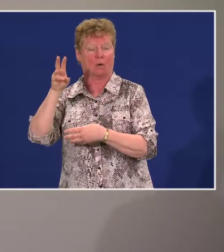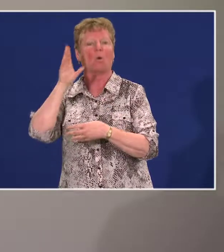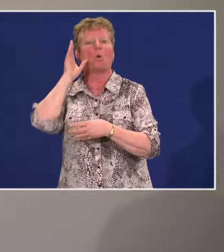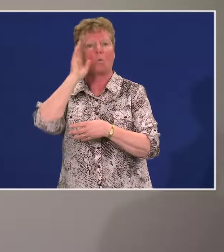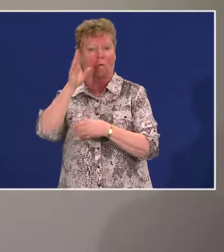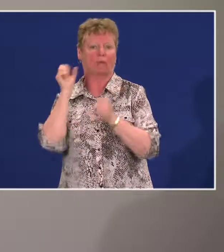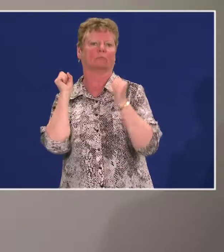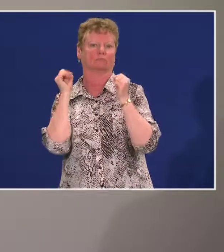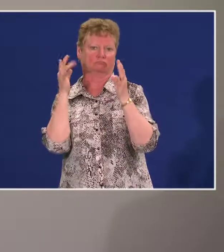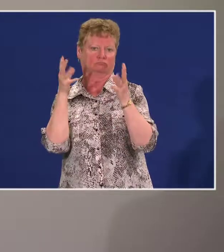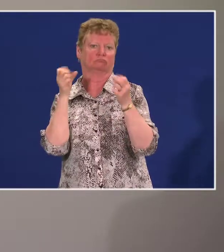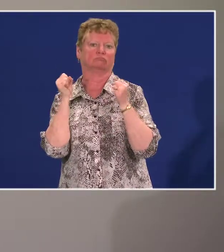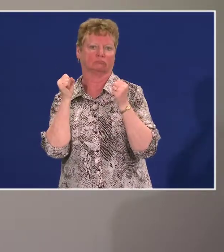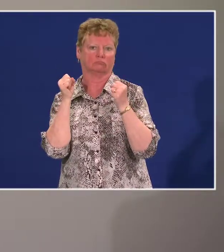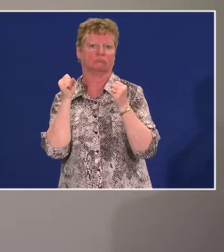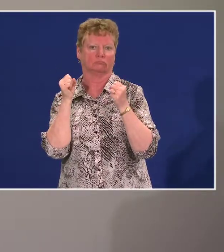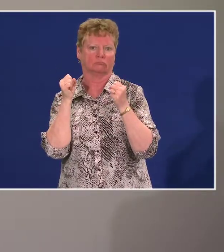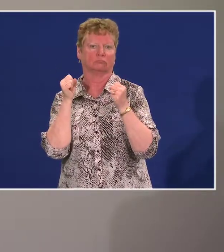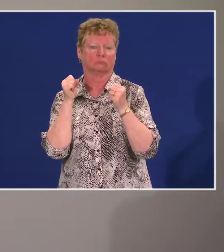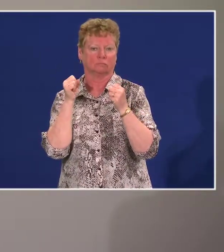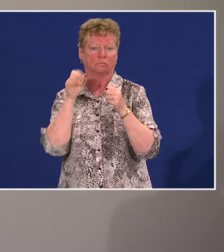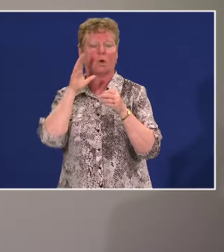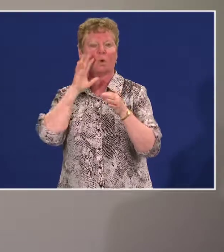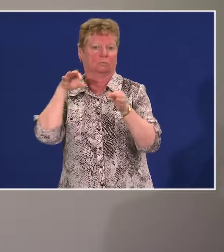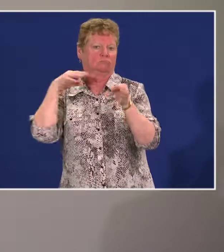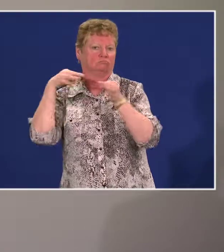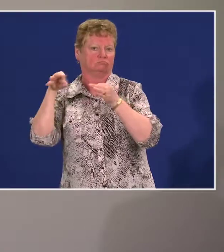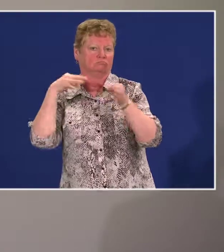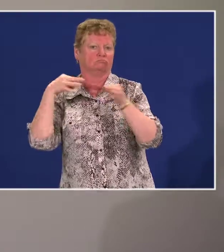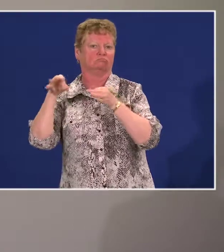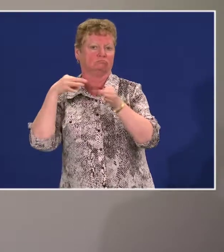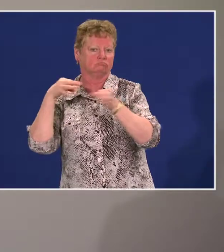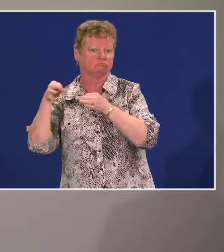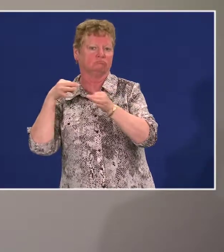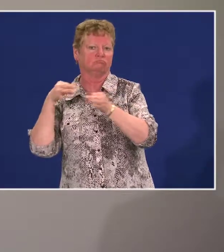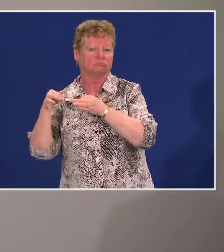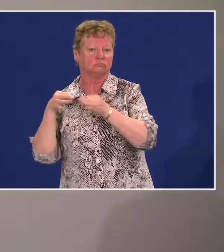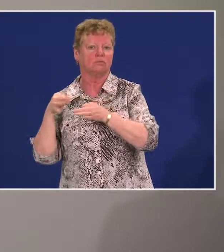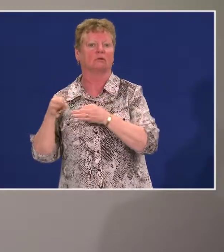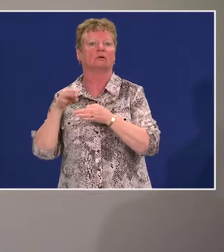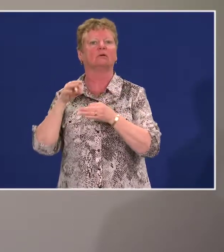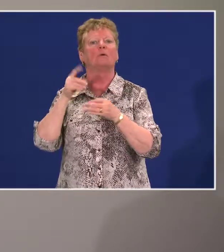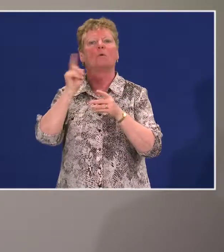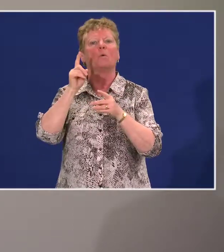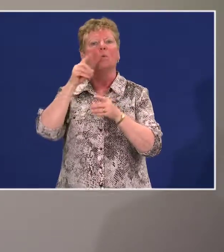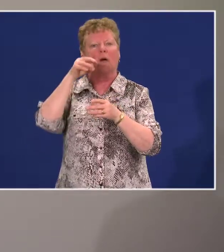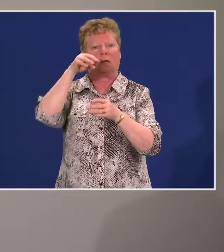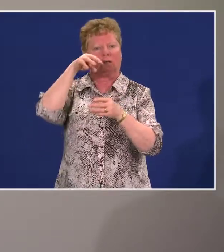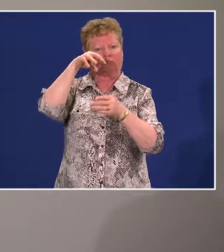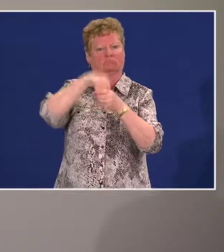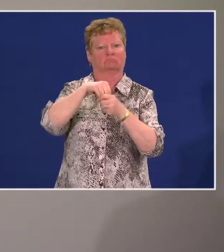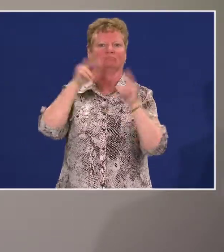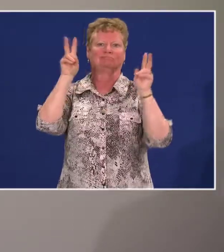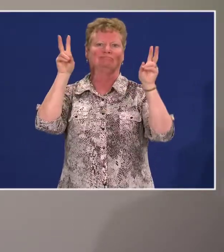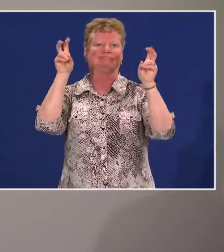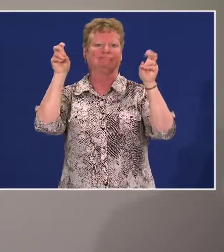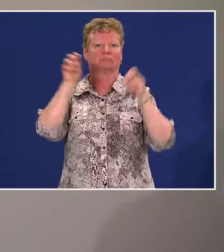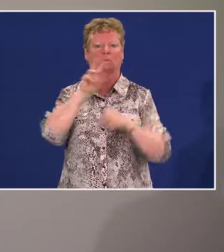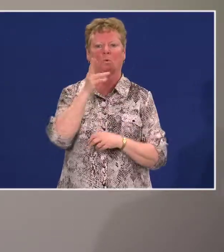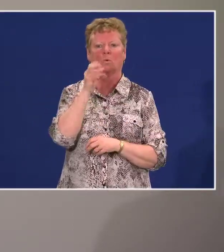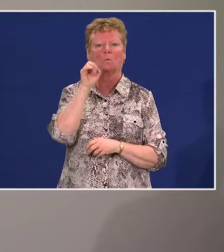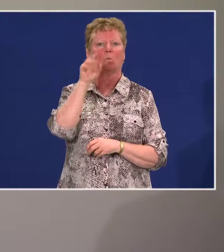ASL and will outline all of what is contained in the What We Heard document.